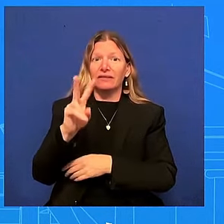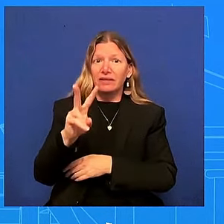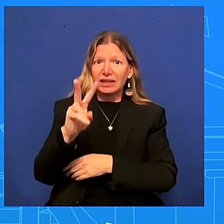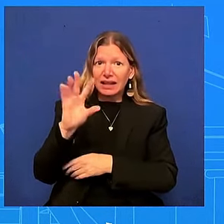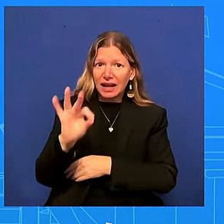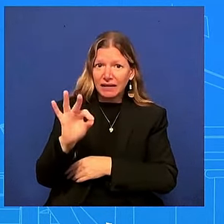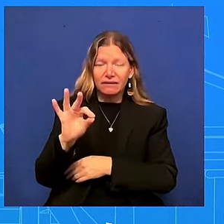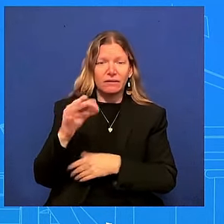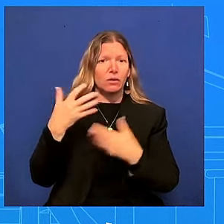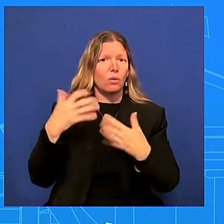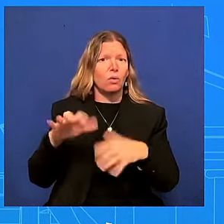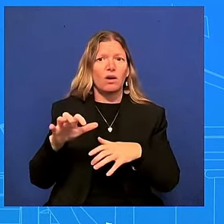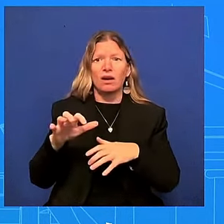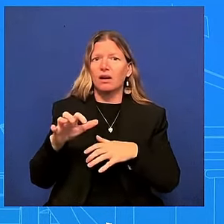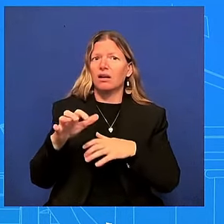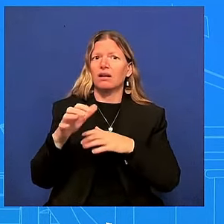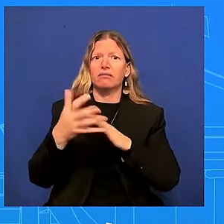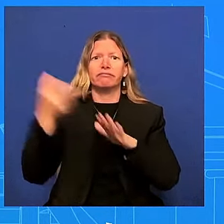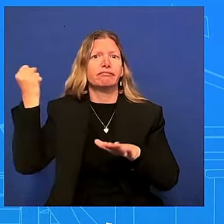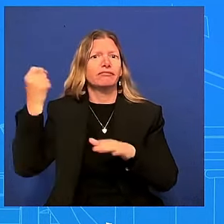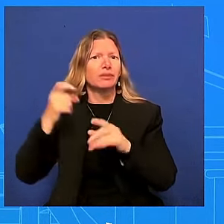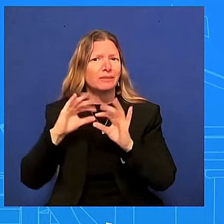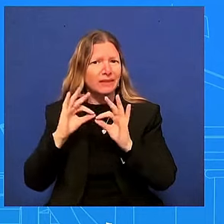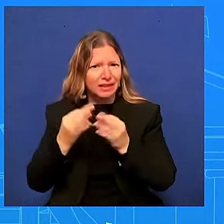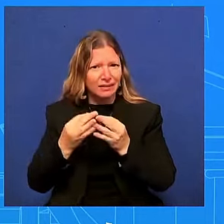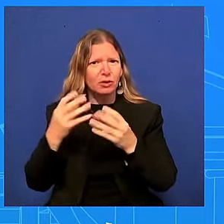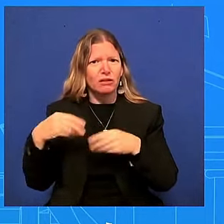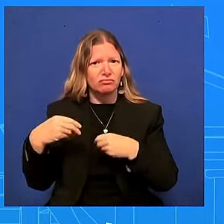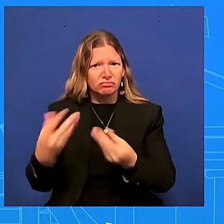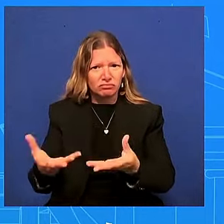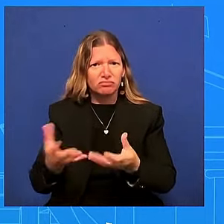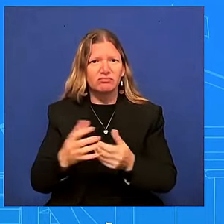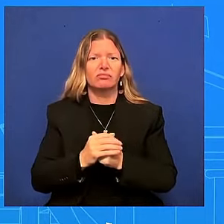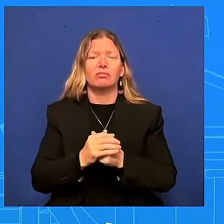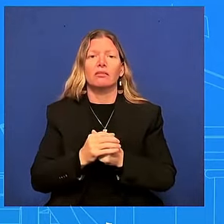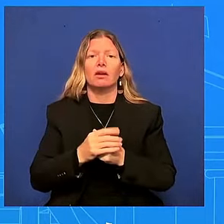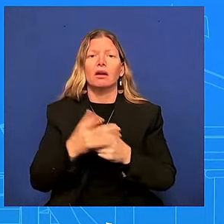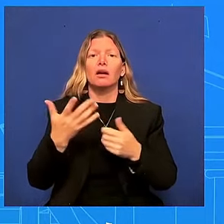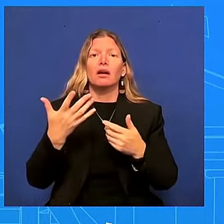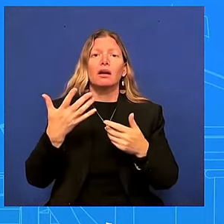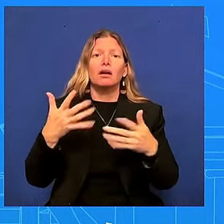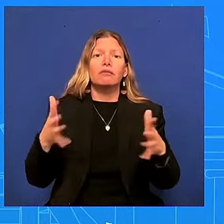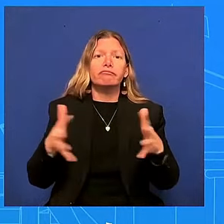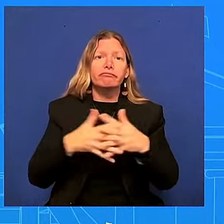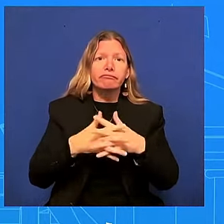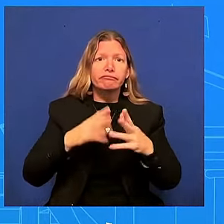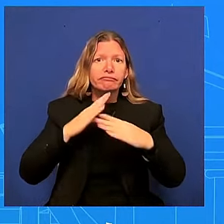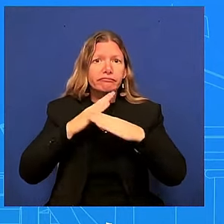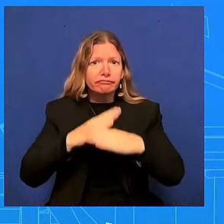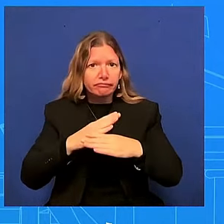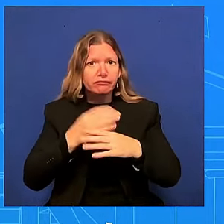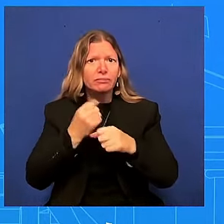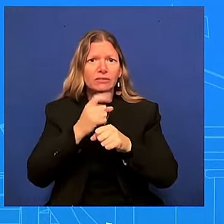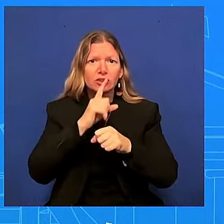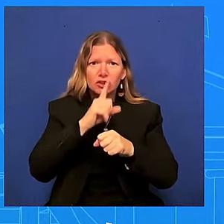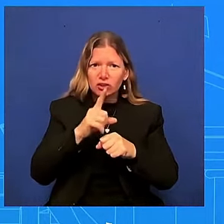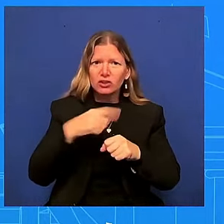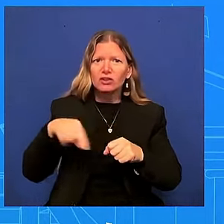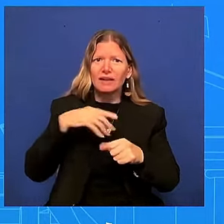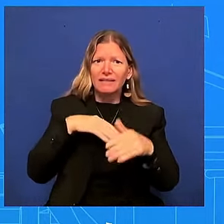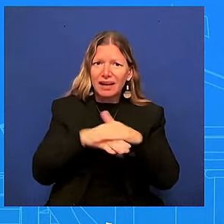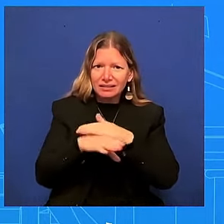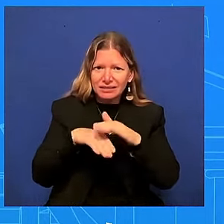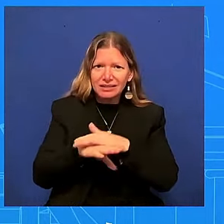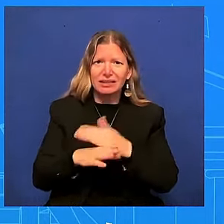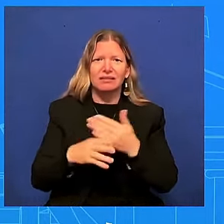families make sure that we fight for our voting rights right there are so many things that we need to continue to fight for and at the end of the